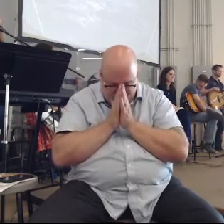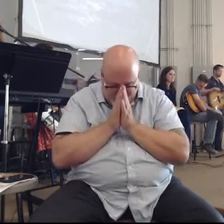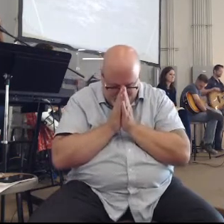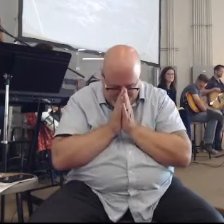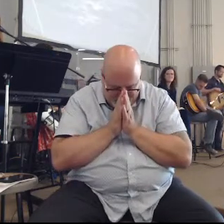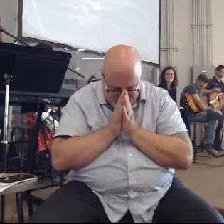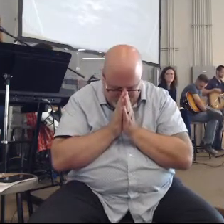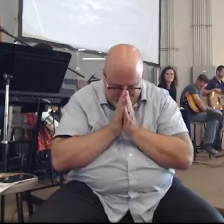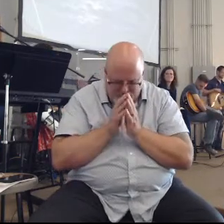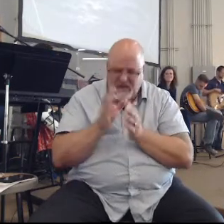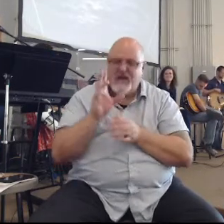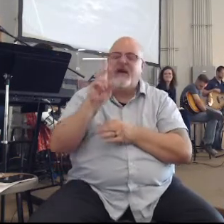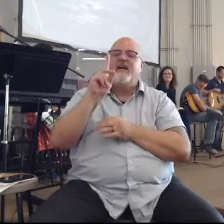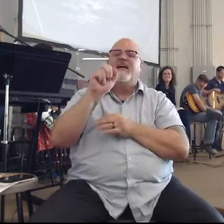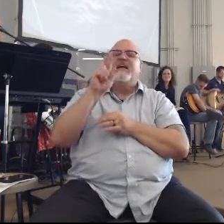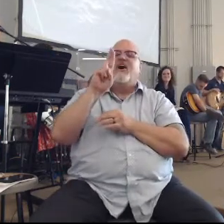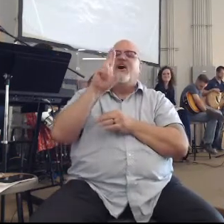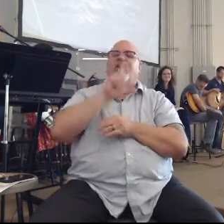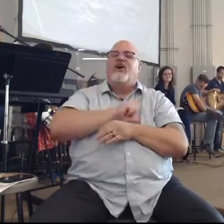Dear Lord,